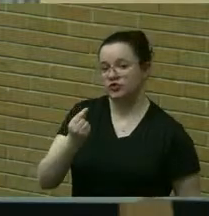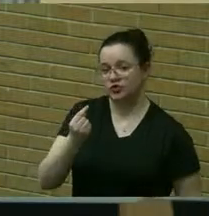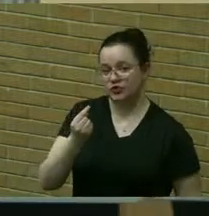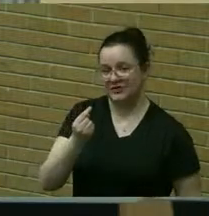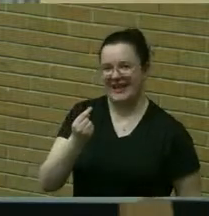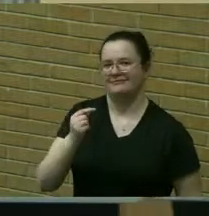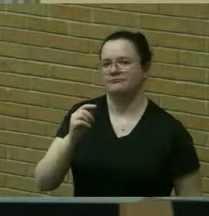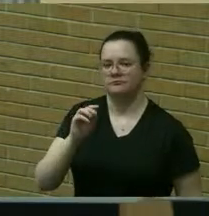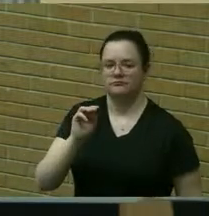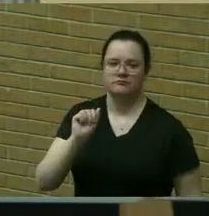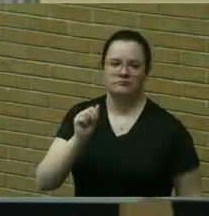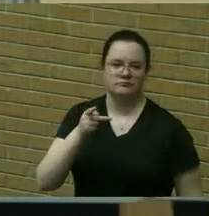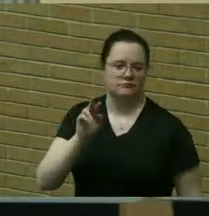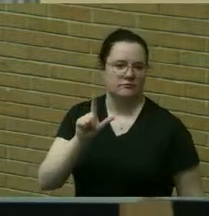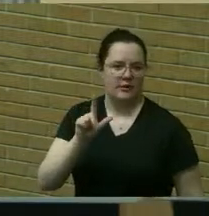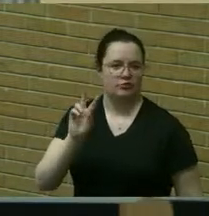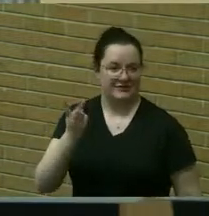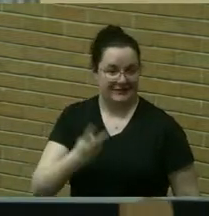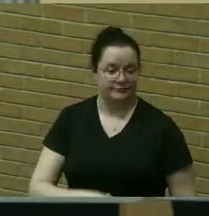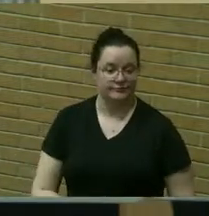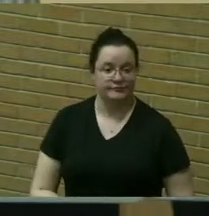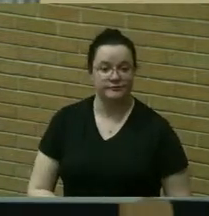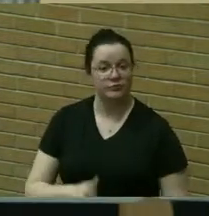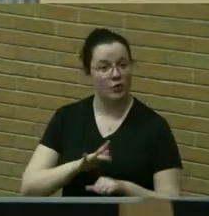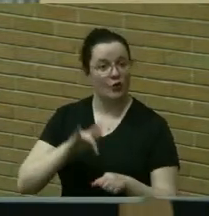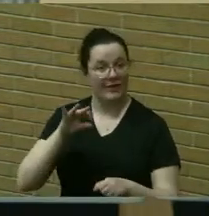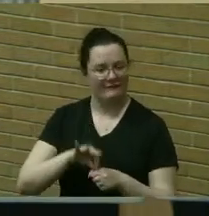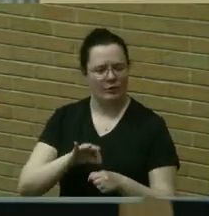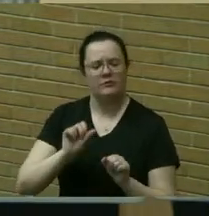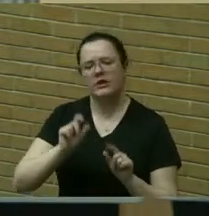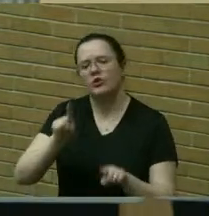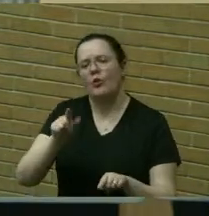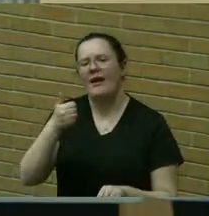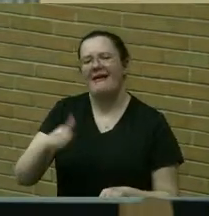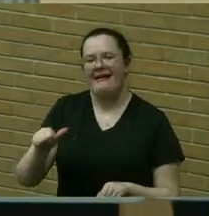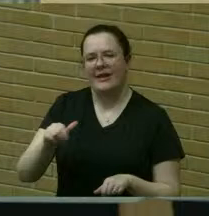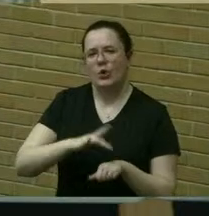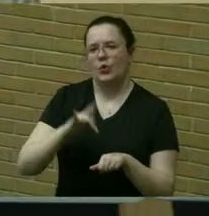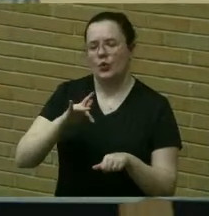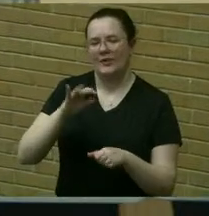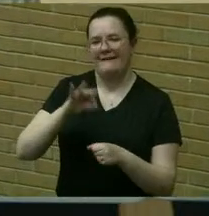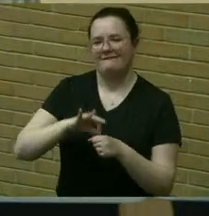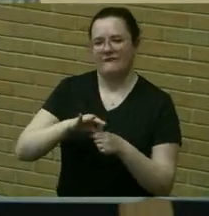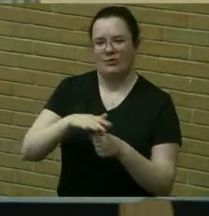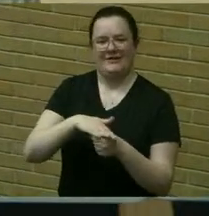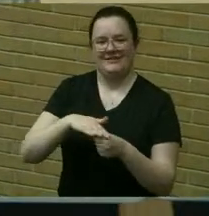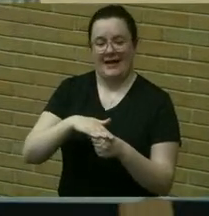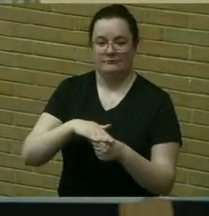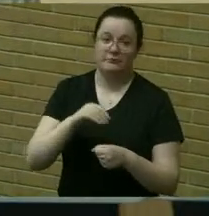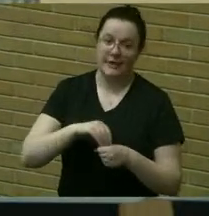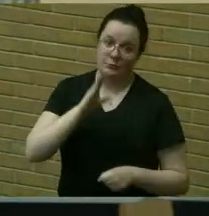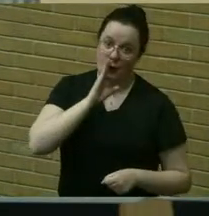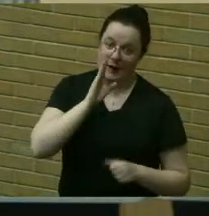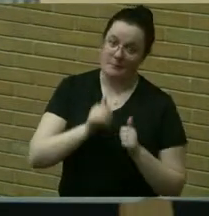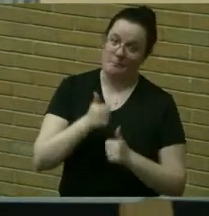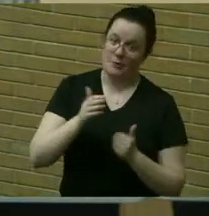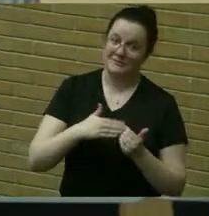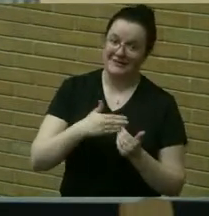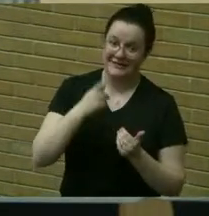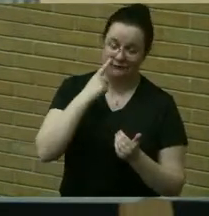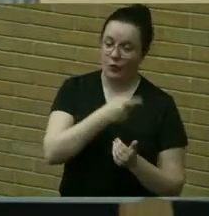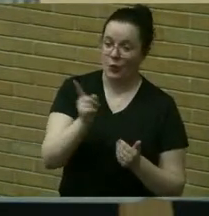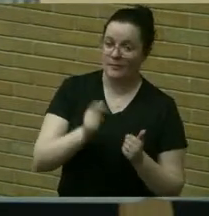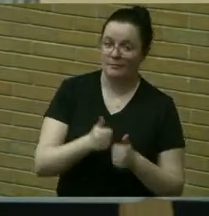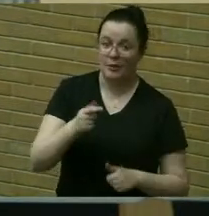early voting you can vote at any of the early voting sites but in brighton and most convenient for most folks uh